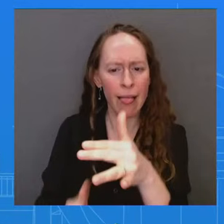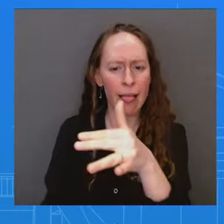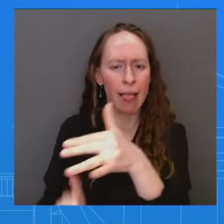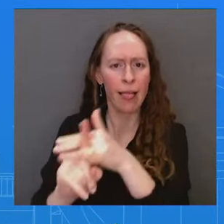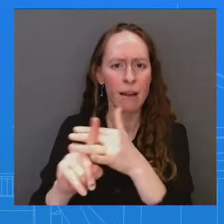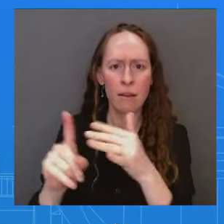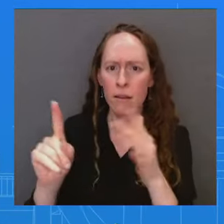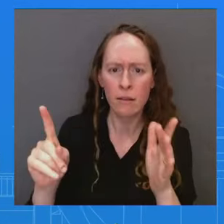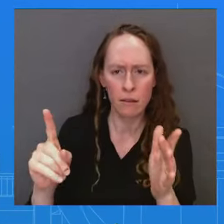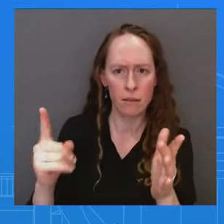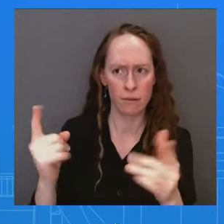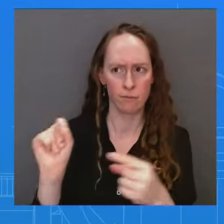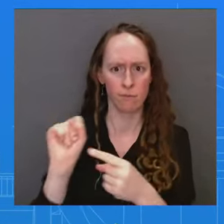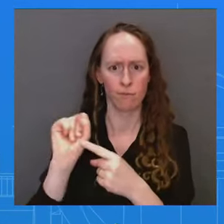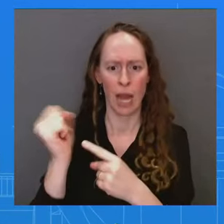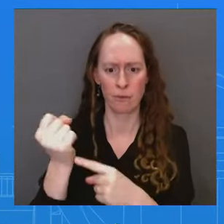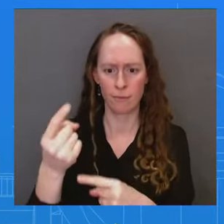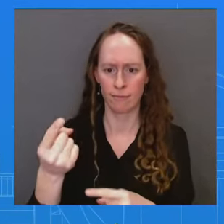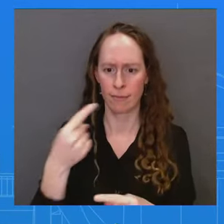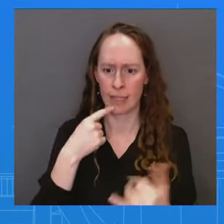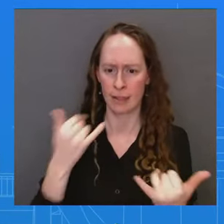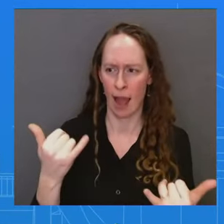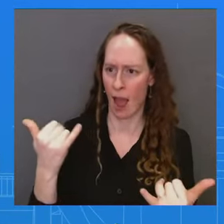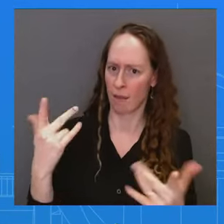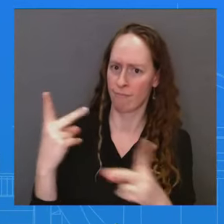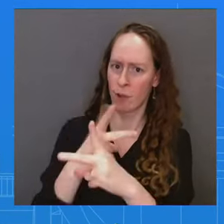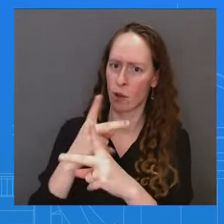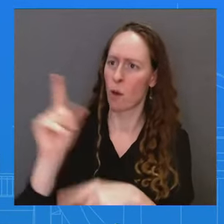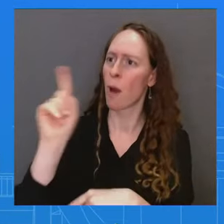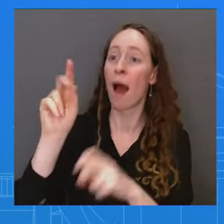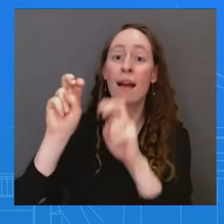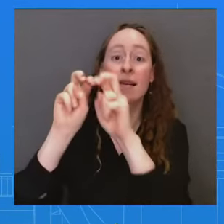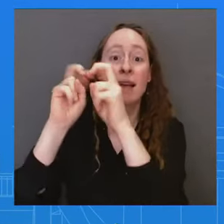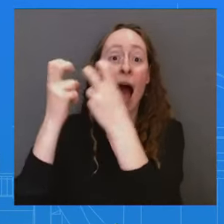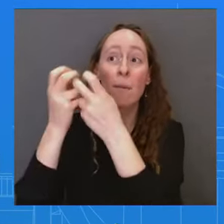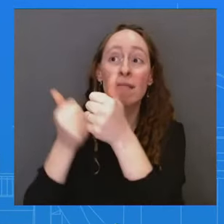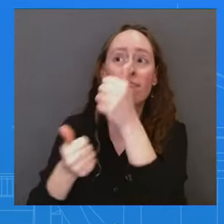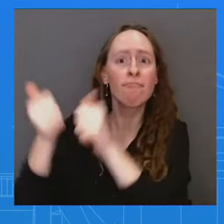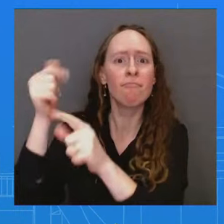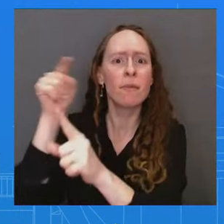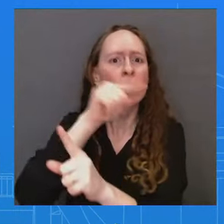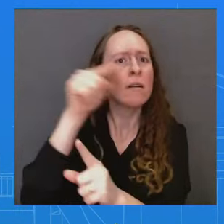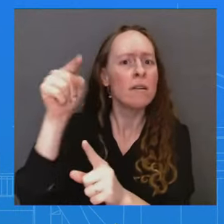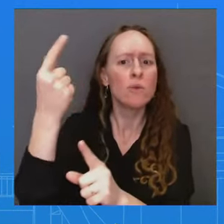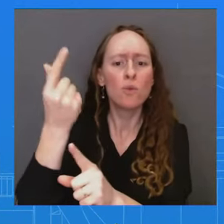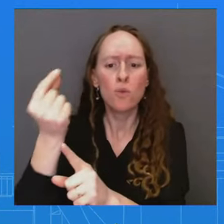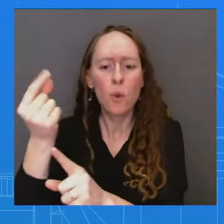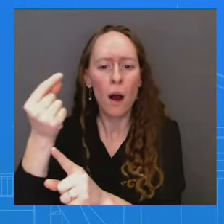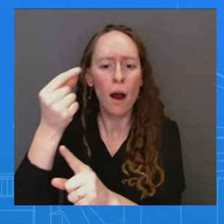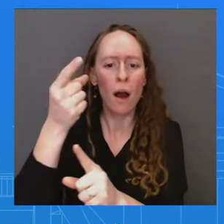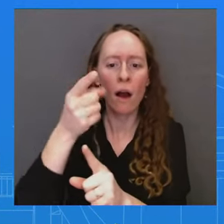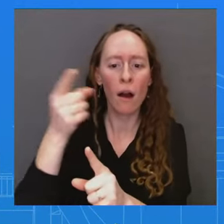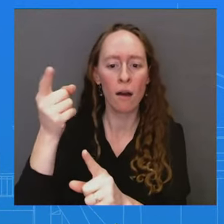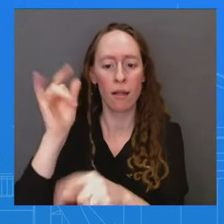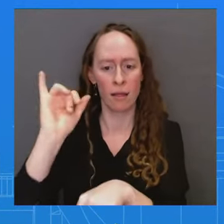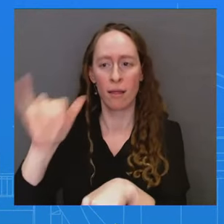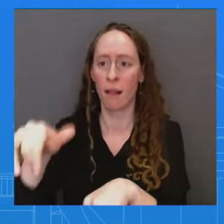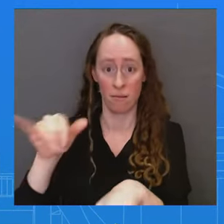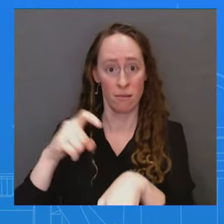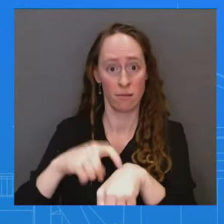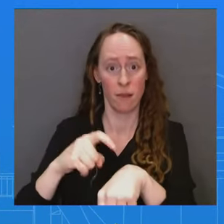members are is, in your words, generic, limited to the city. Therein.